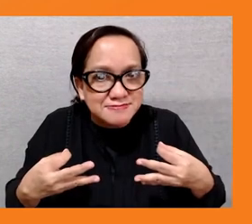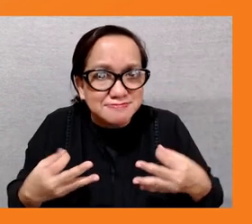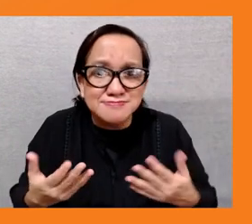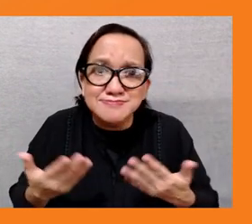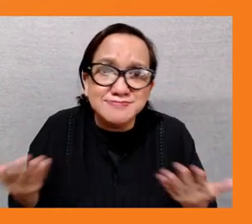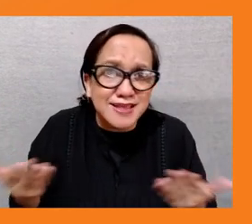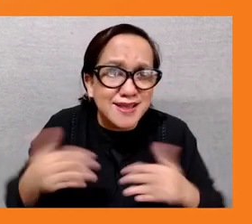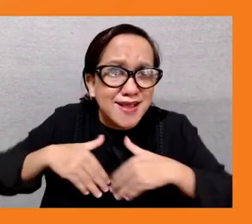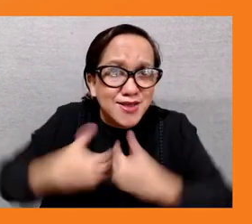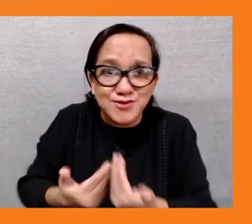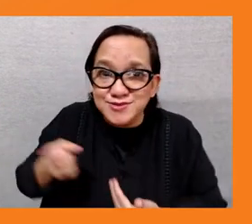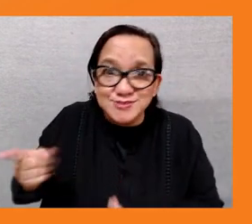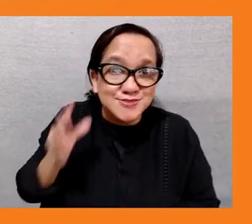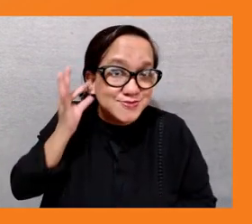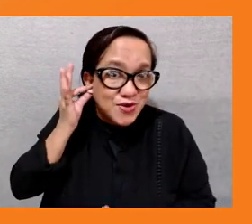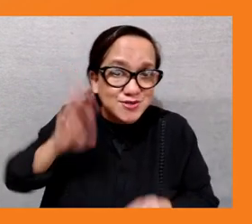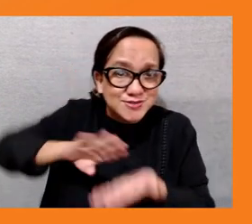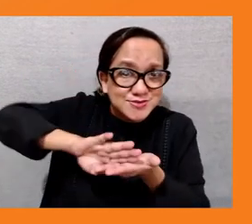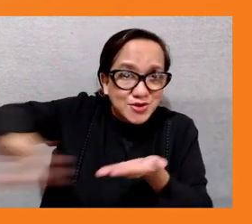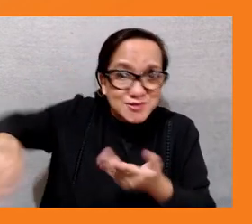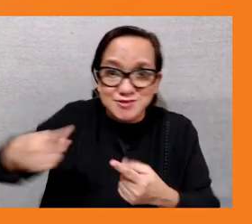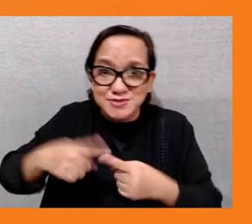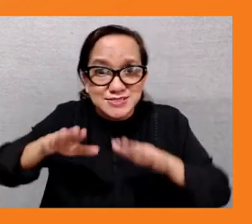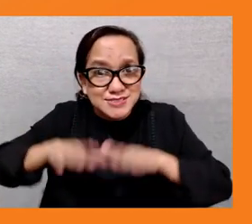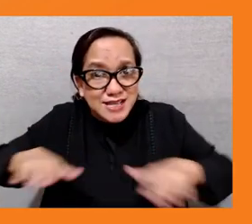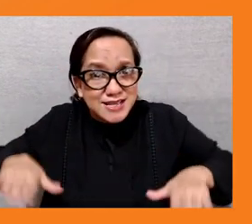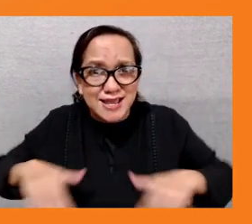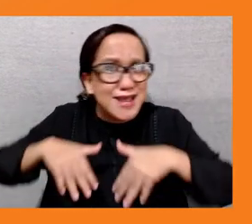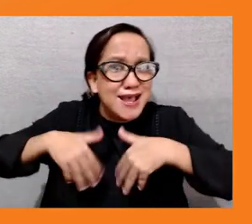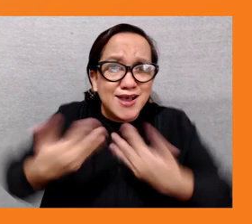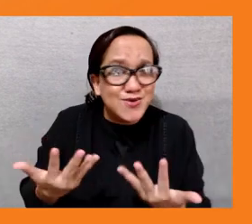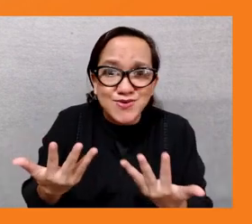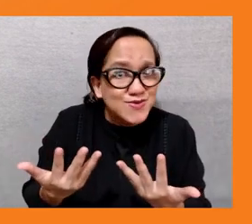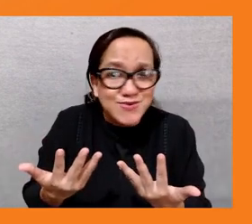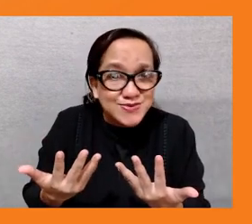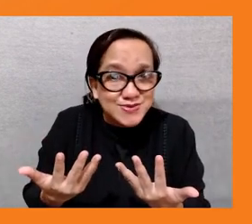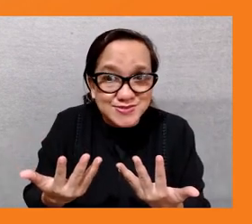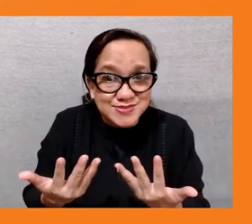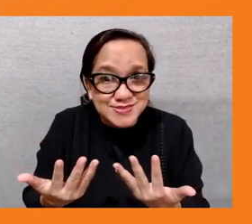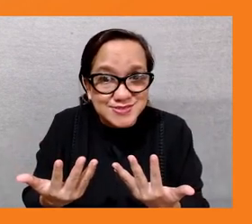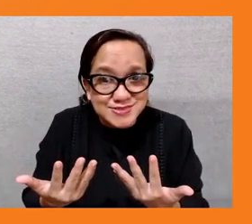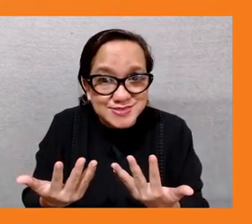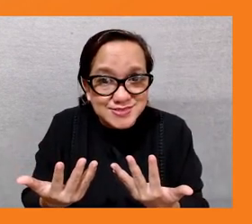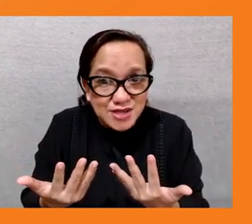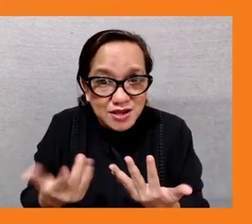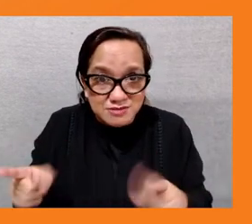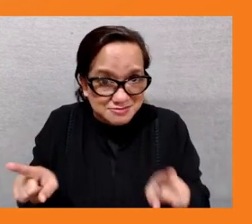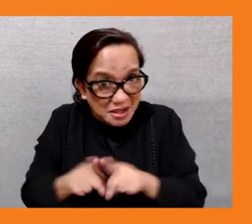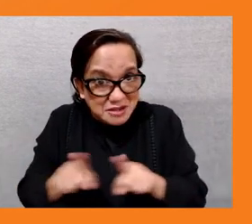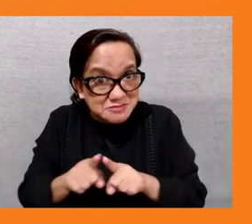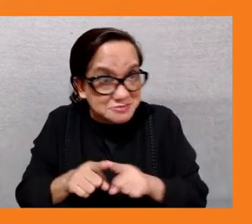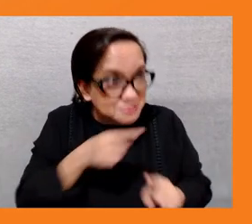changing climate and this cannot this can also perpetuate uh or even aggravate gender inequalities